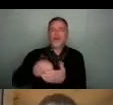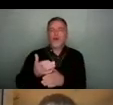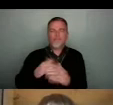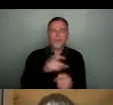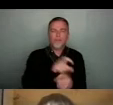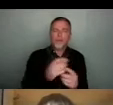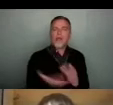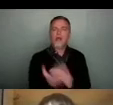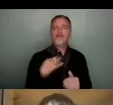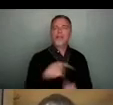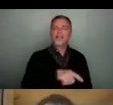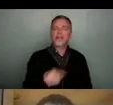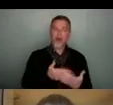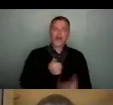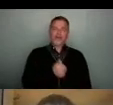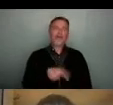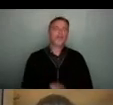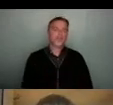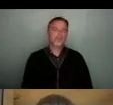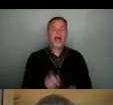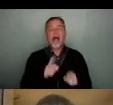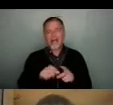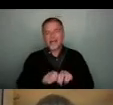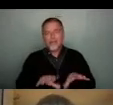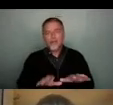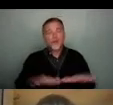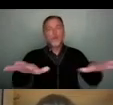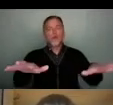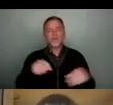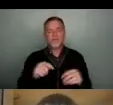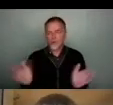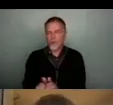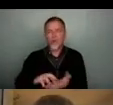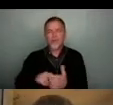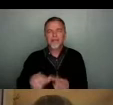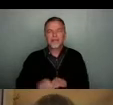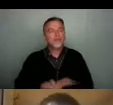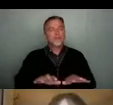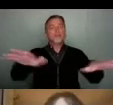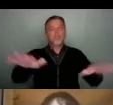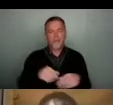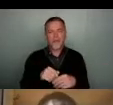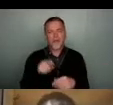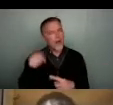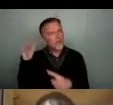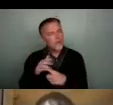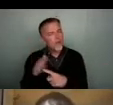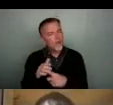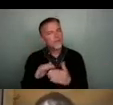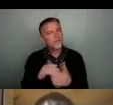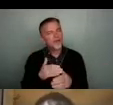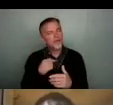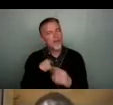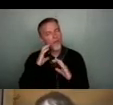underrepresented on the channel distribution boosts for smaller organizations. This was kind of important. We were really